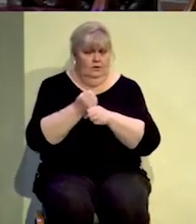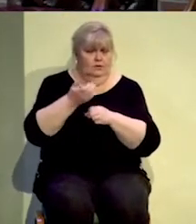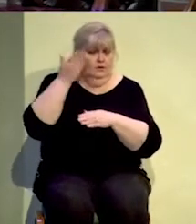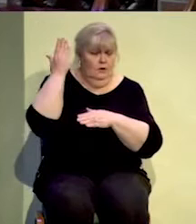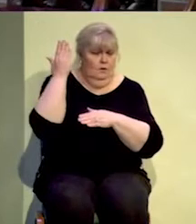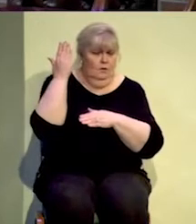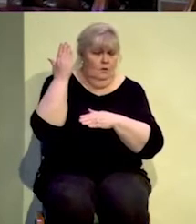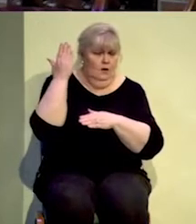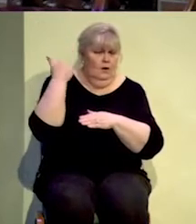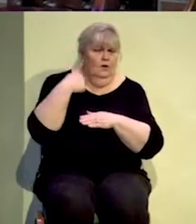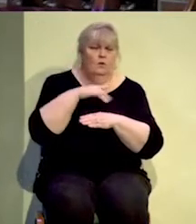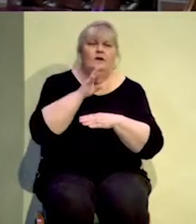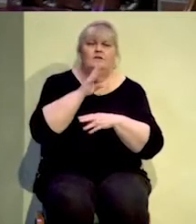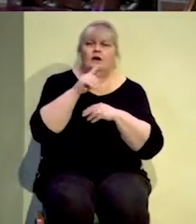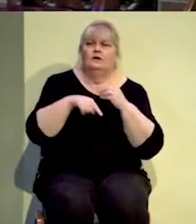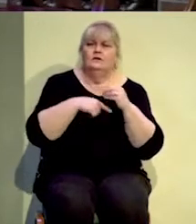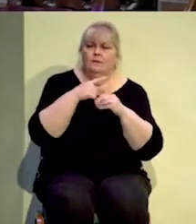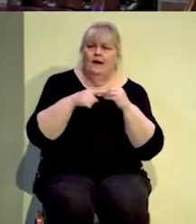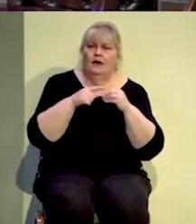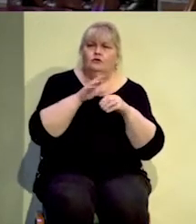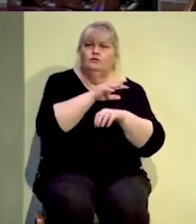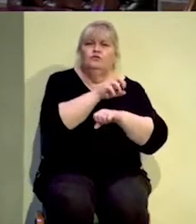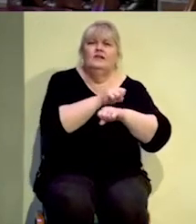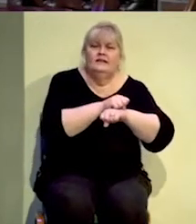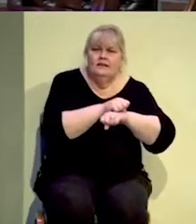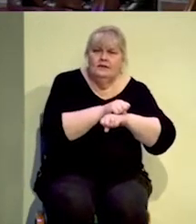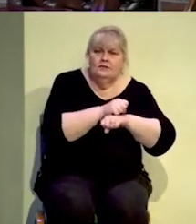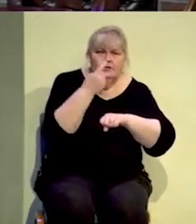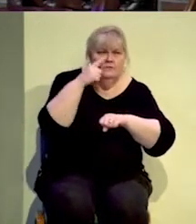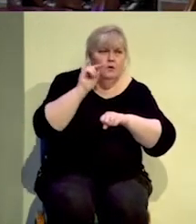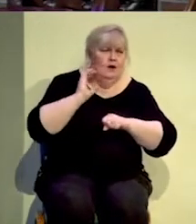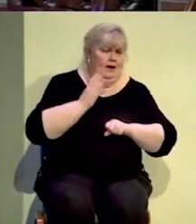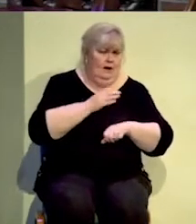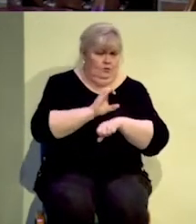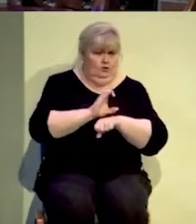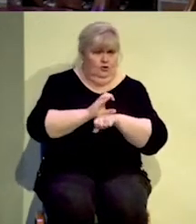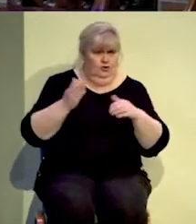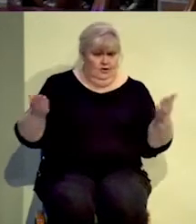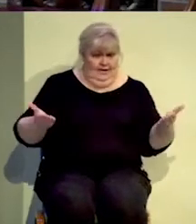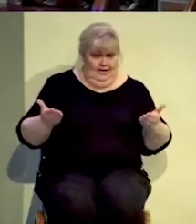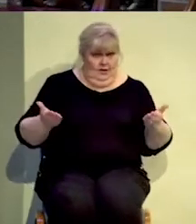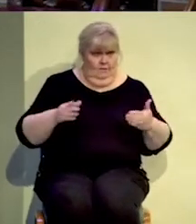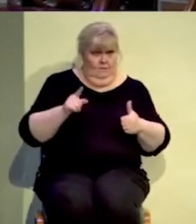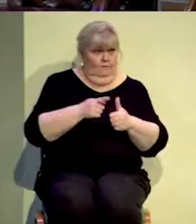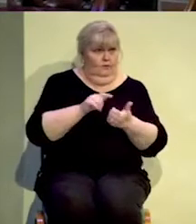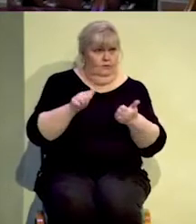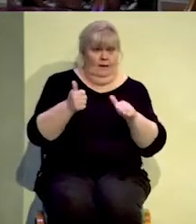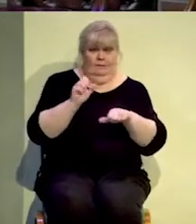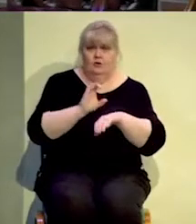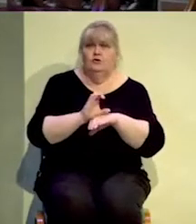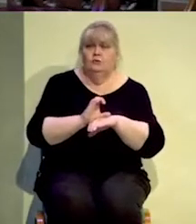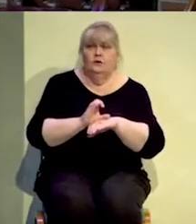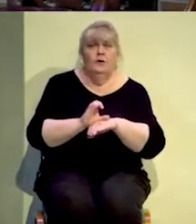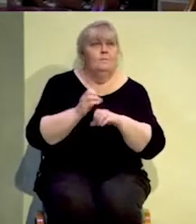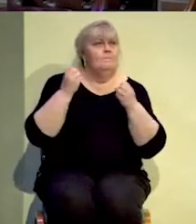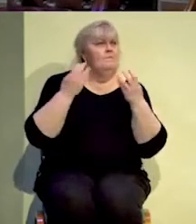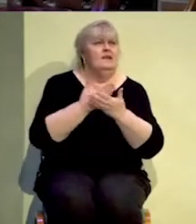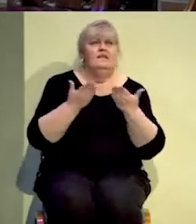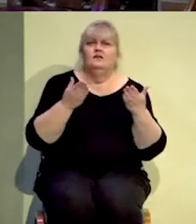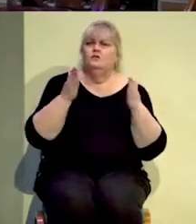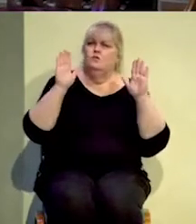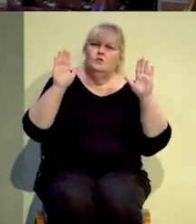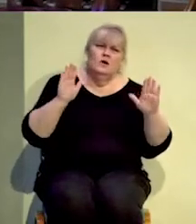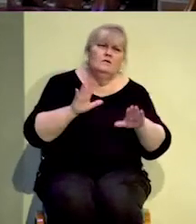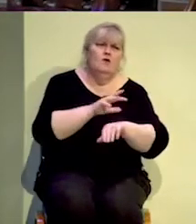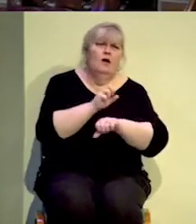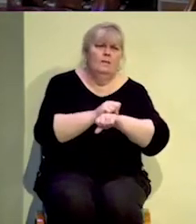ago now, we talked about the traditions of First Baptist Church Athens, and many of them are wonderful. Many of them are very good, and they